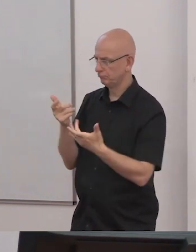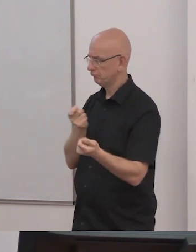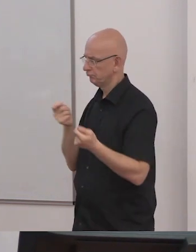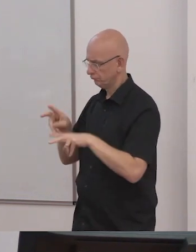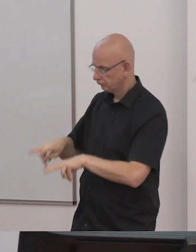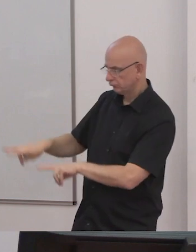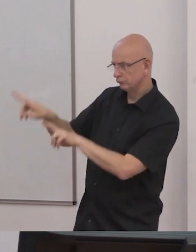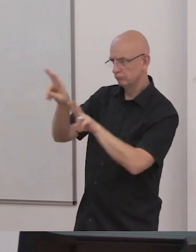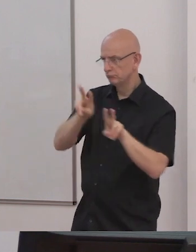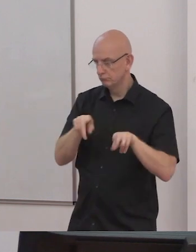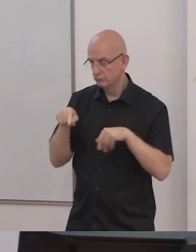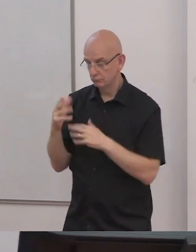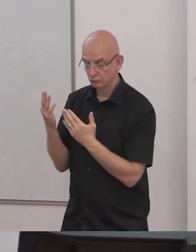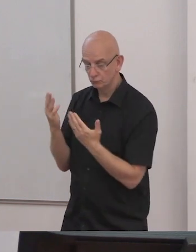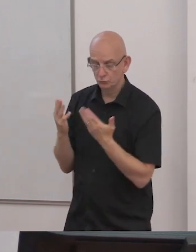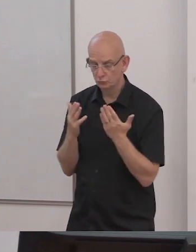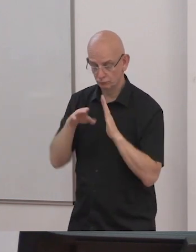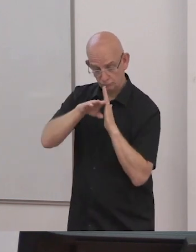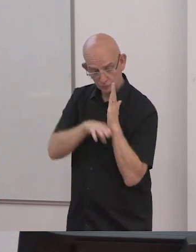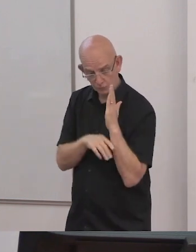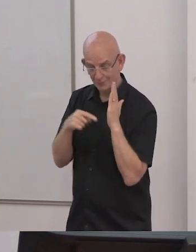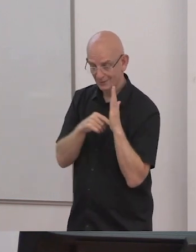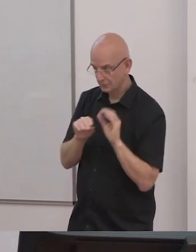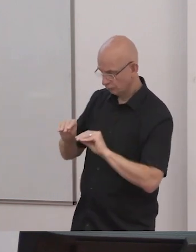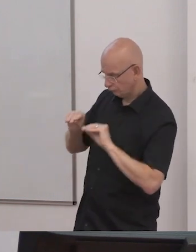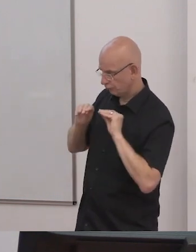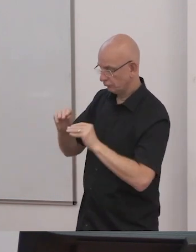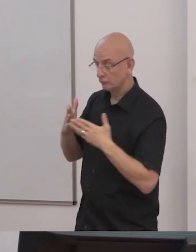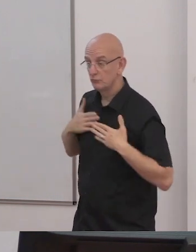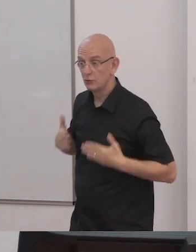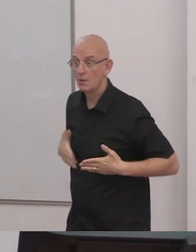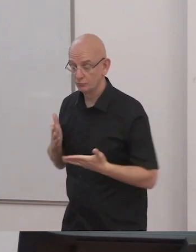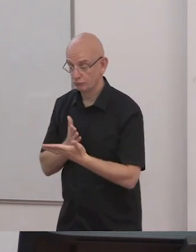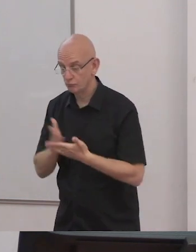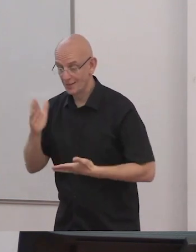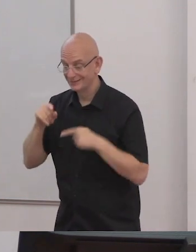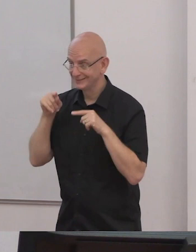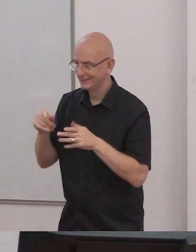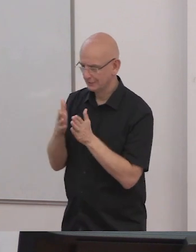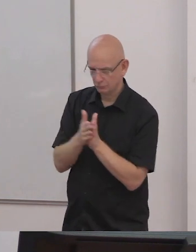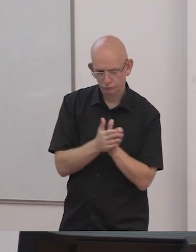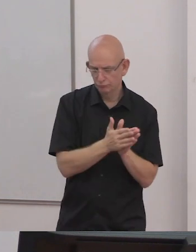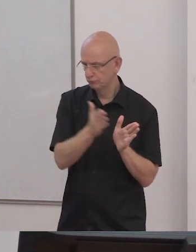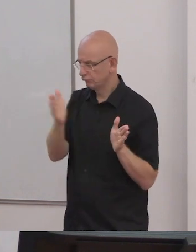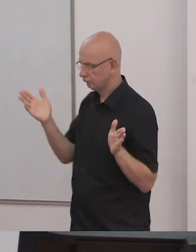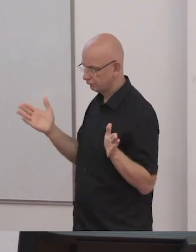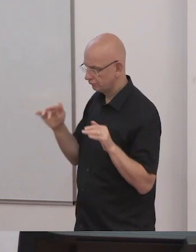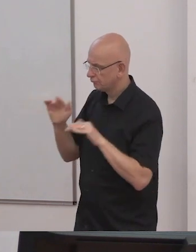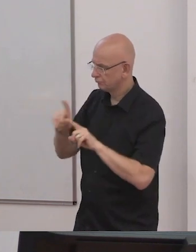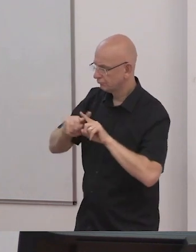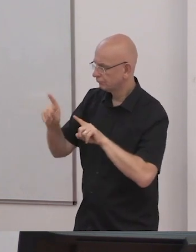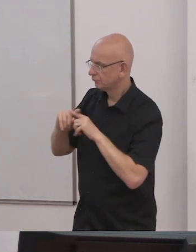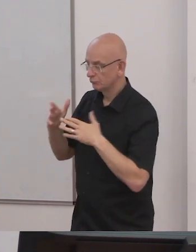depth of human diversity respect for and valuing difference and the